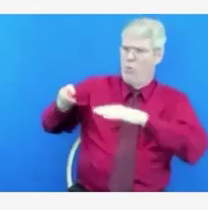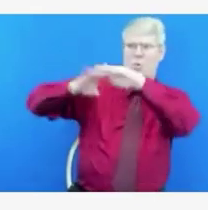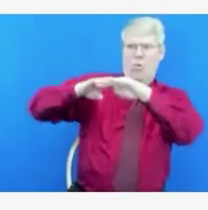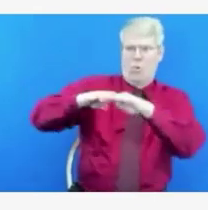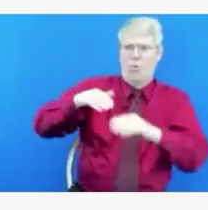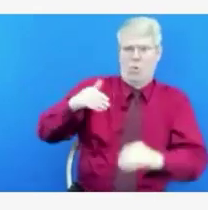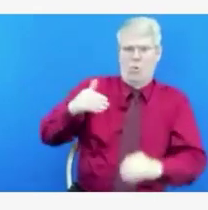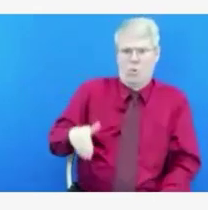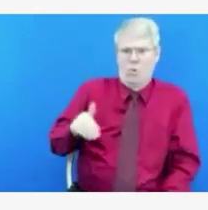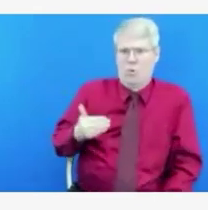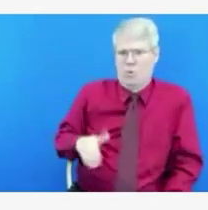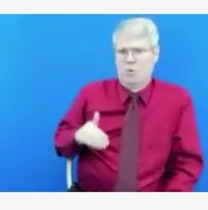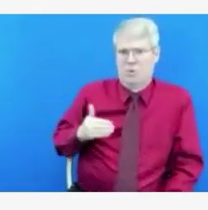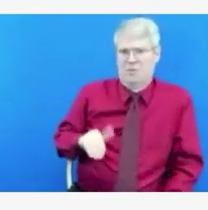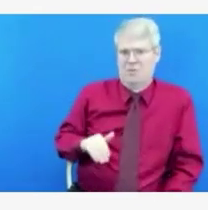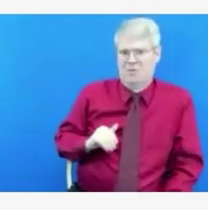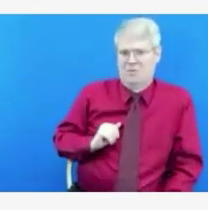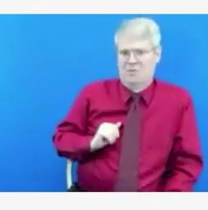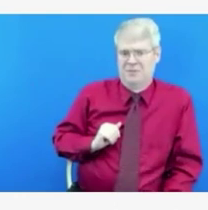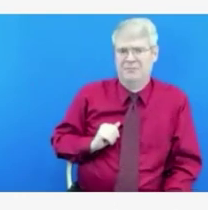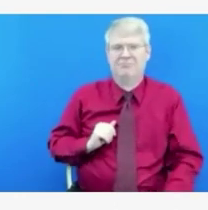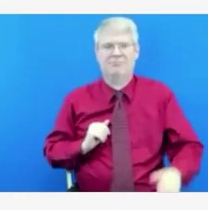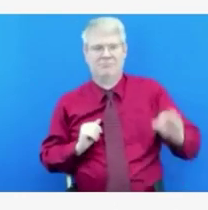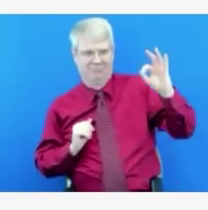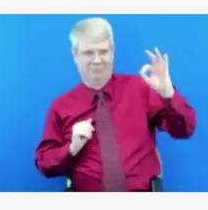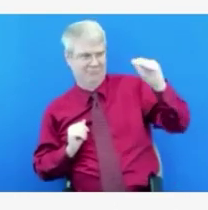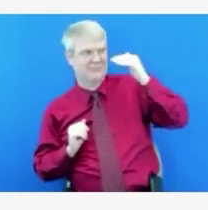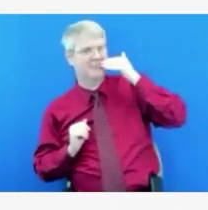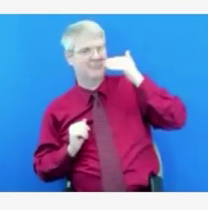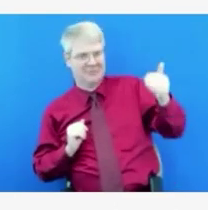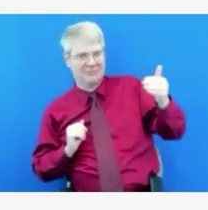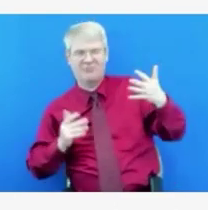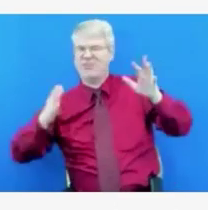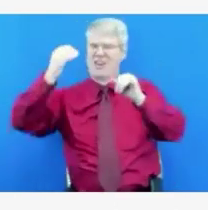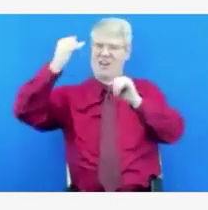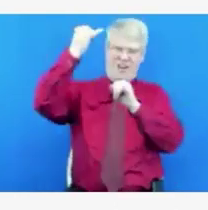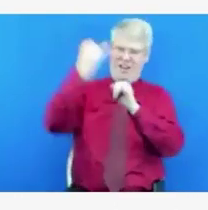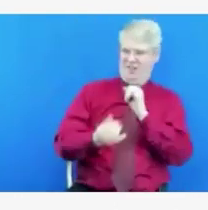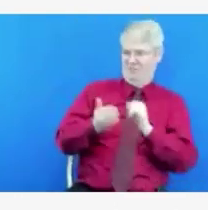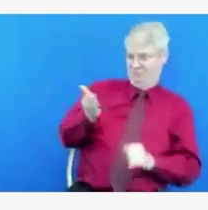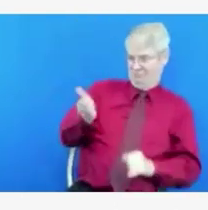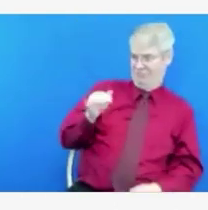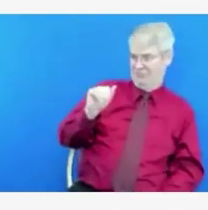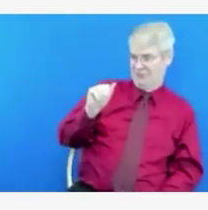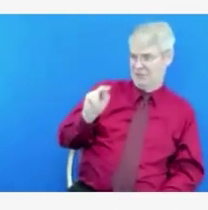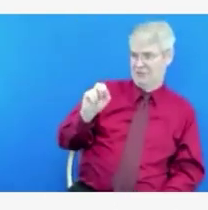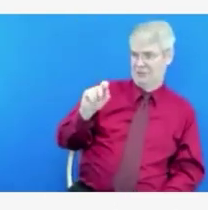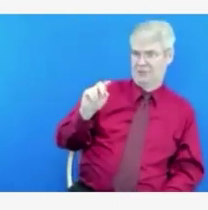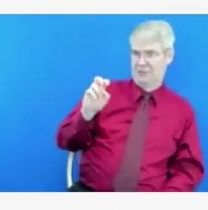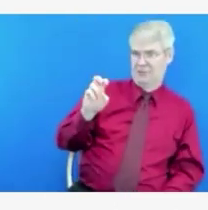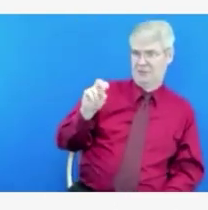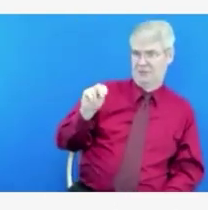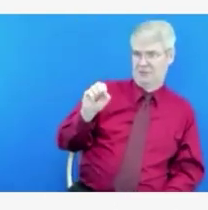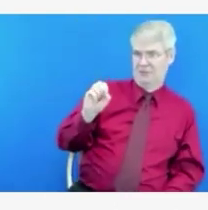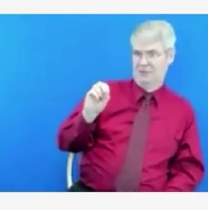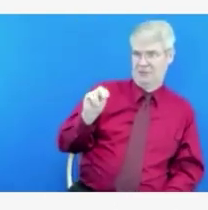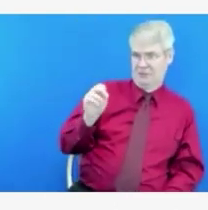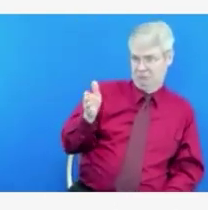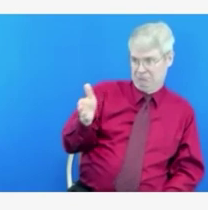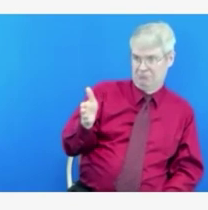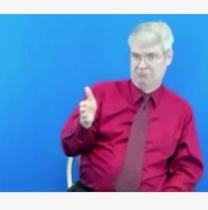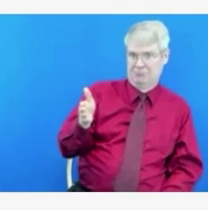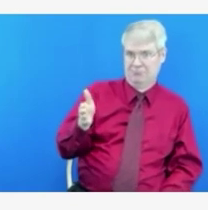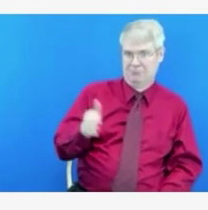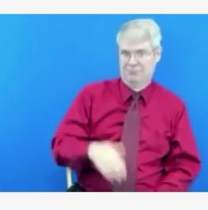All right, thank you. Our final question of the day comes from Ian Stevenson. Thanks. This is sort of a follow-up to Kyle's